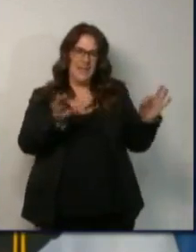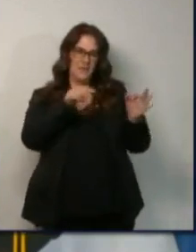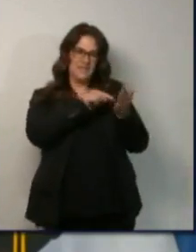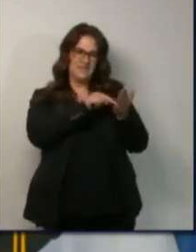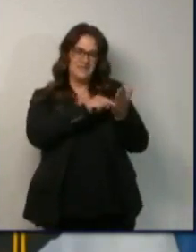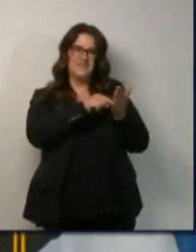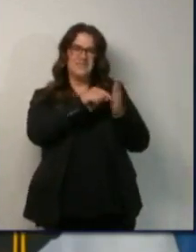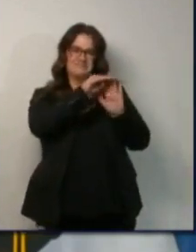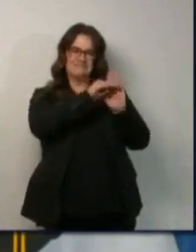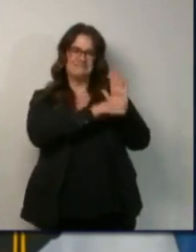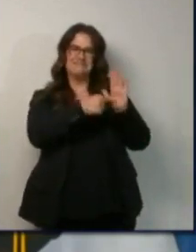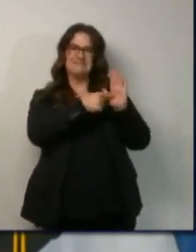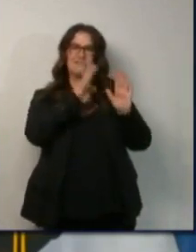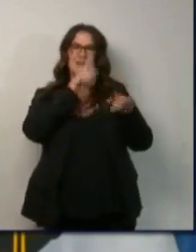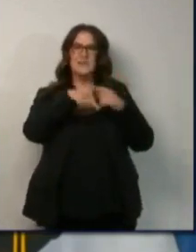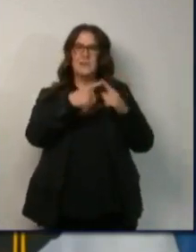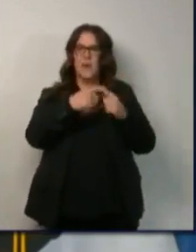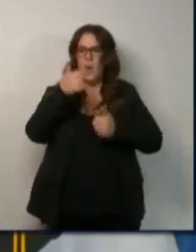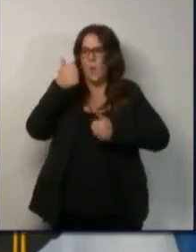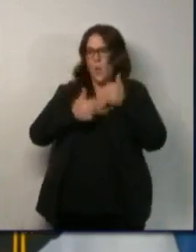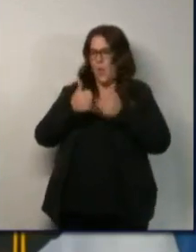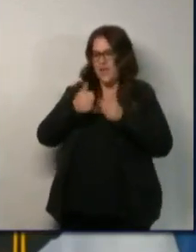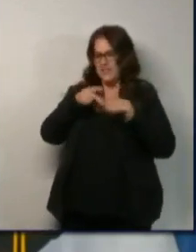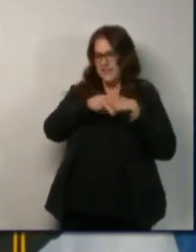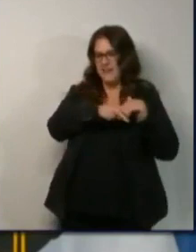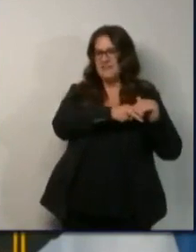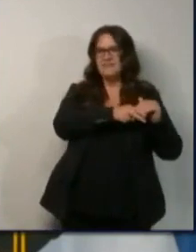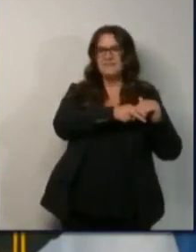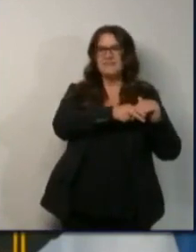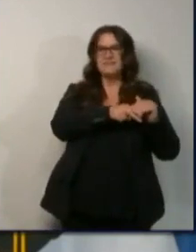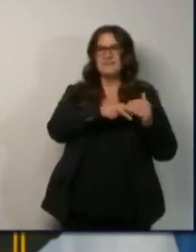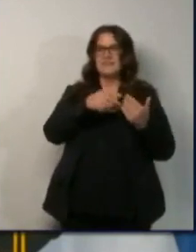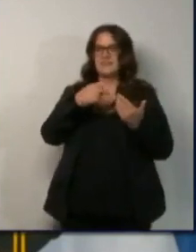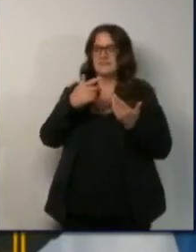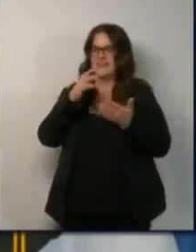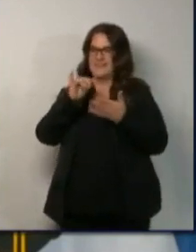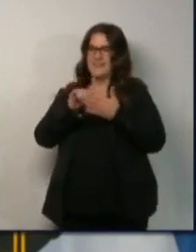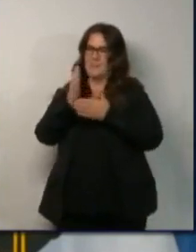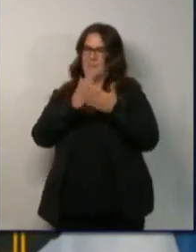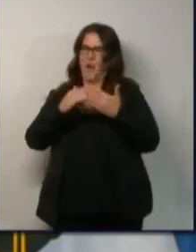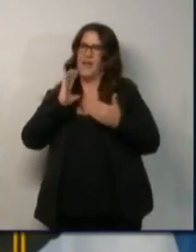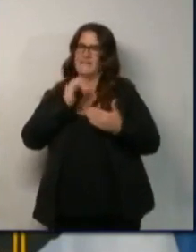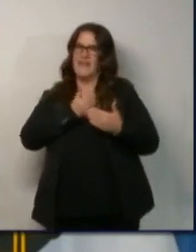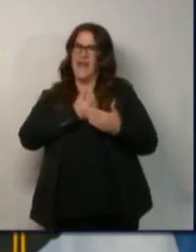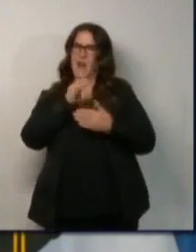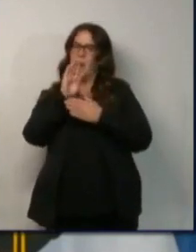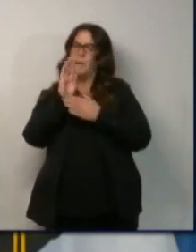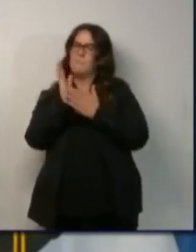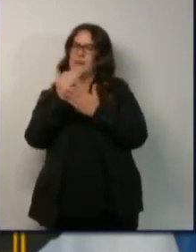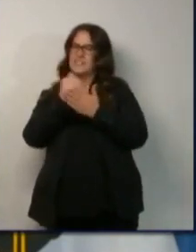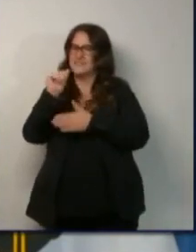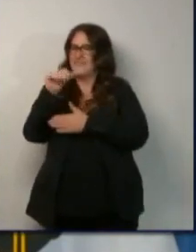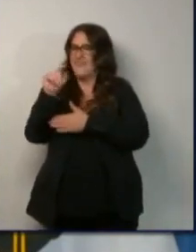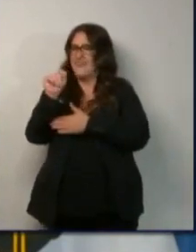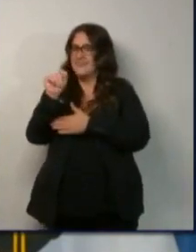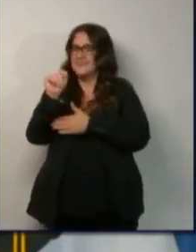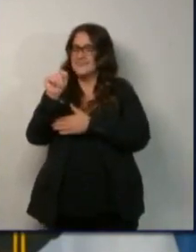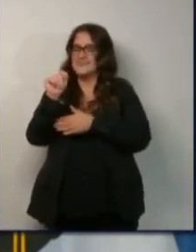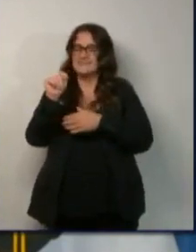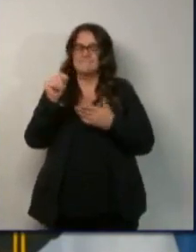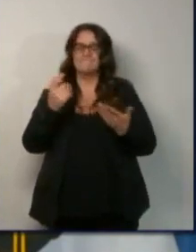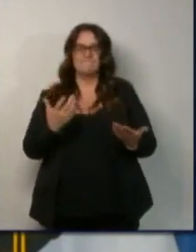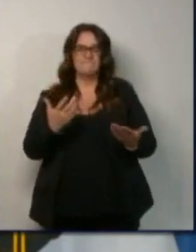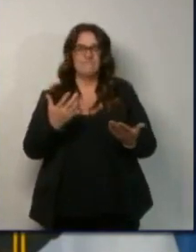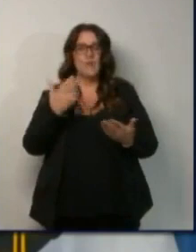triggers the elimination of these cuts. It's in the control section of the budget act. The reason I use that